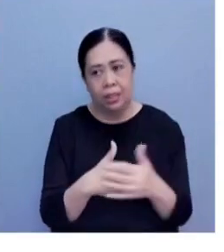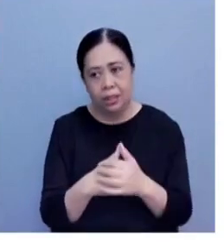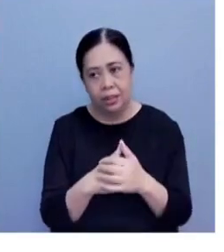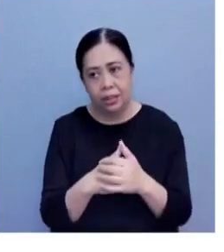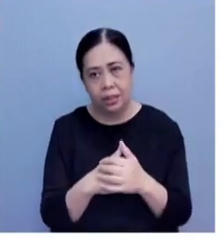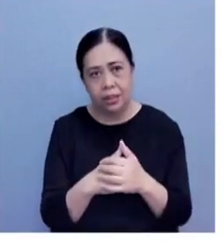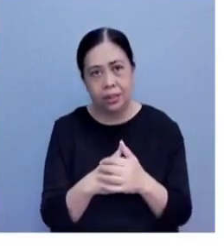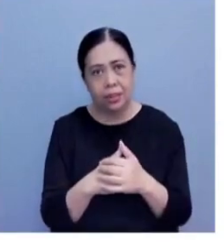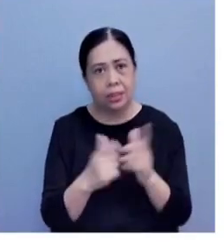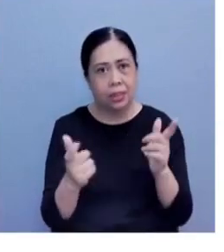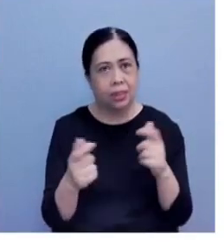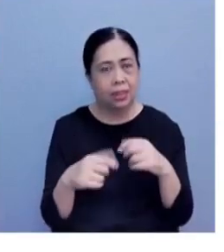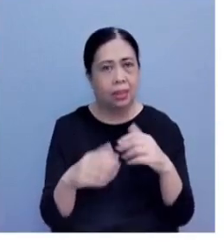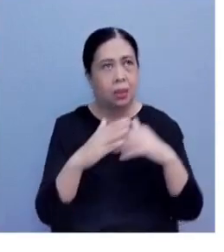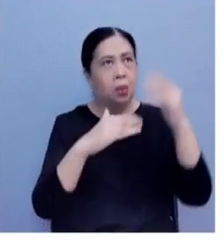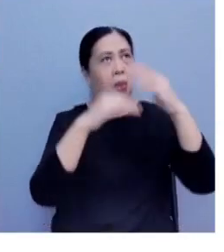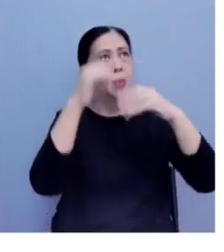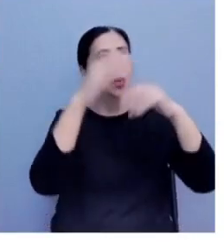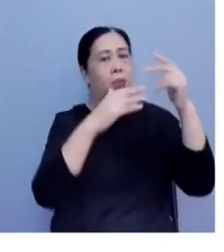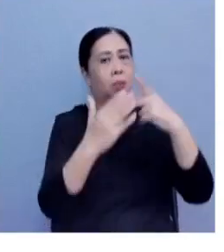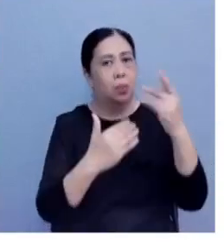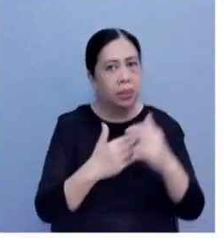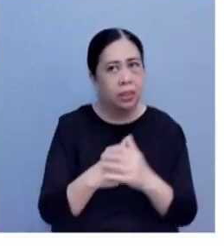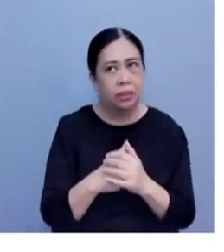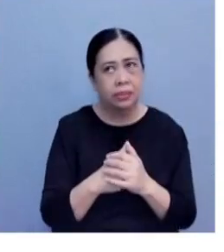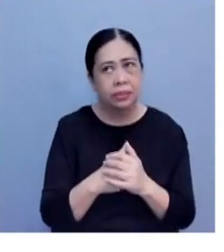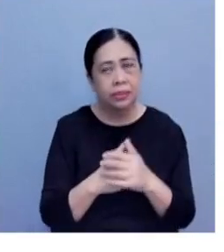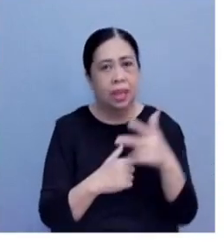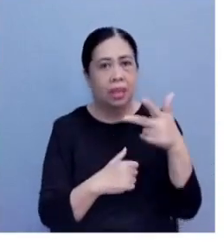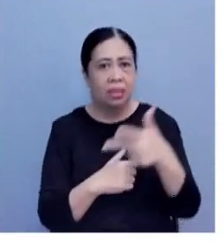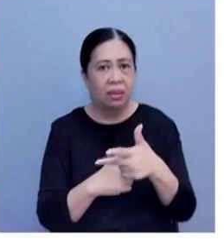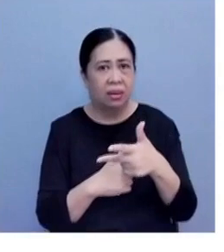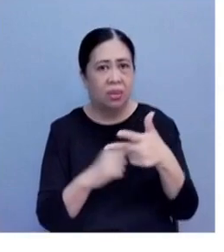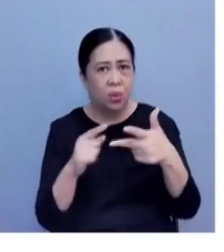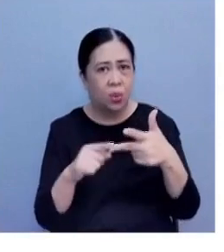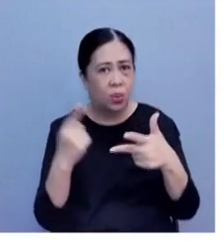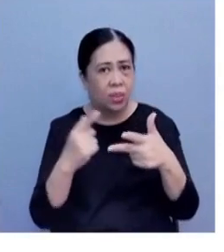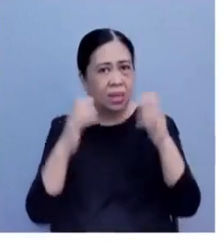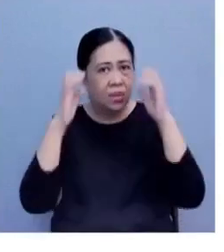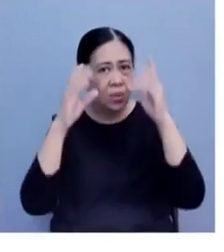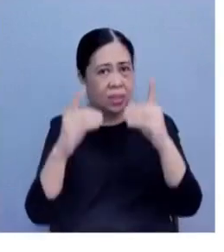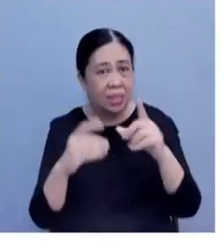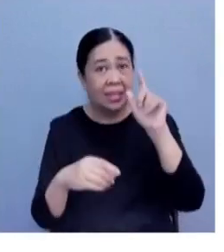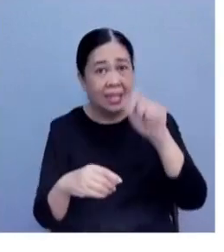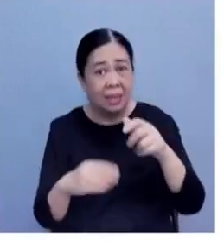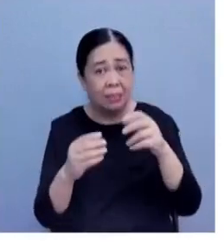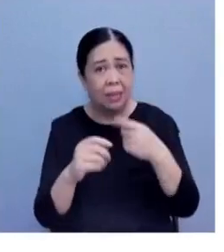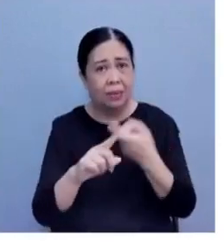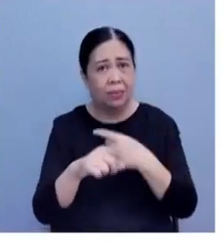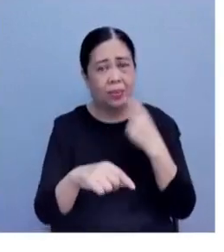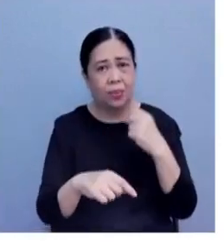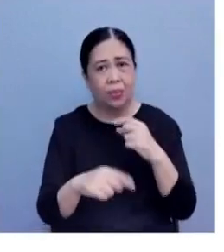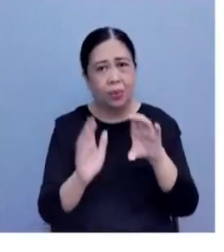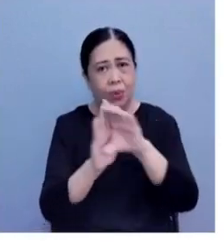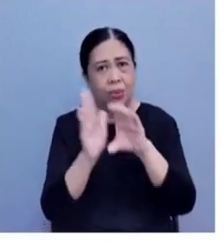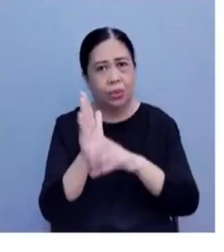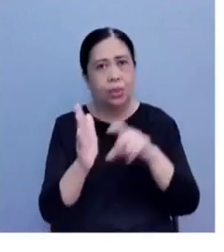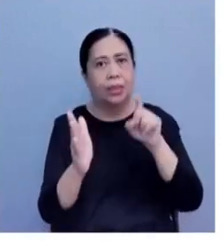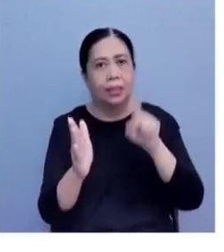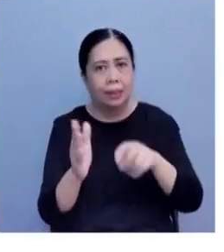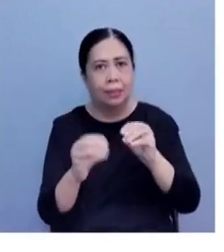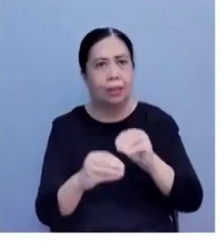big ticket infrastructure projects. Tapos pangatlo na pong education, which is supposed to be, based on our constitution, siya ang